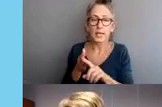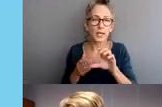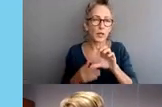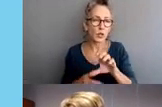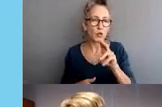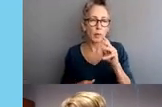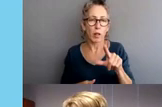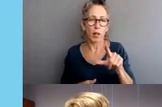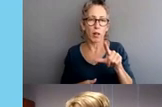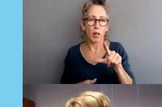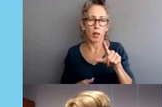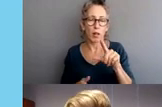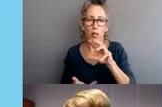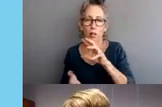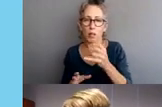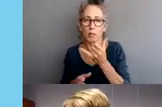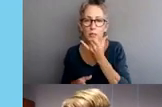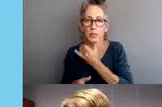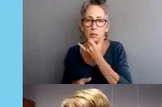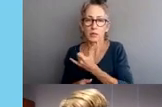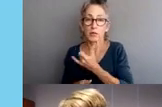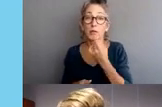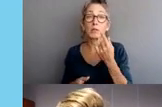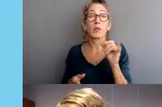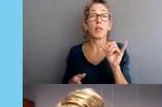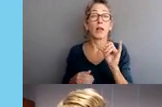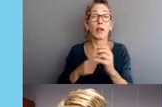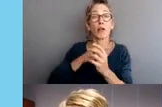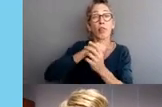members such as theft or domestic violence.